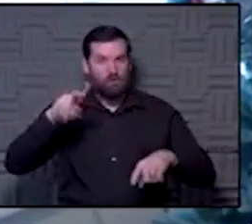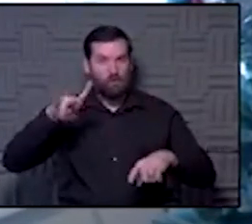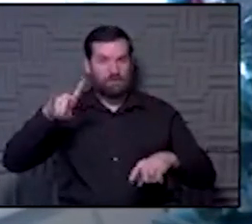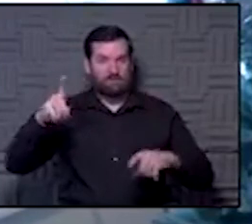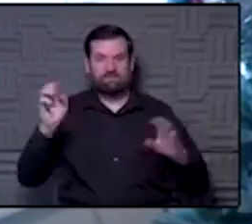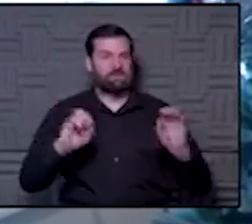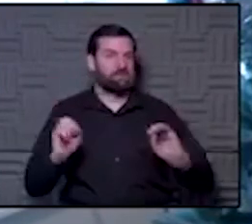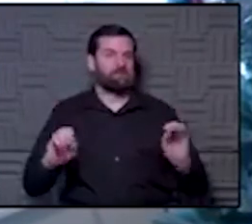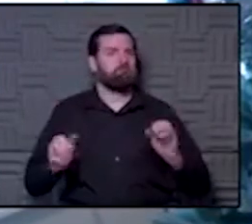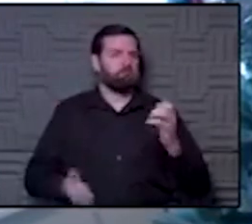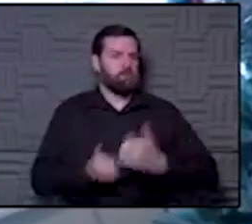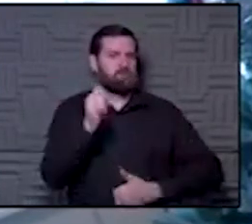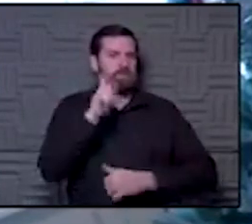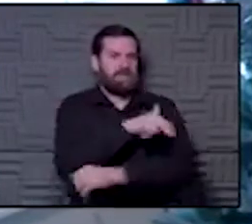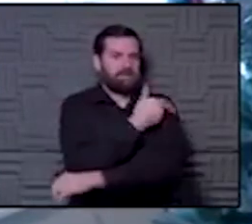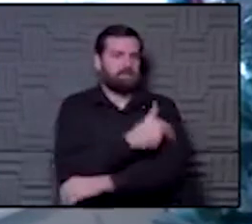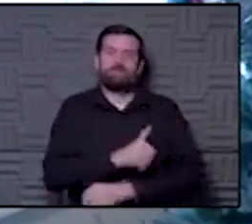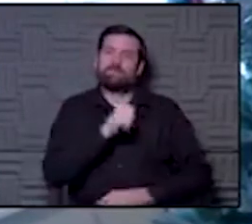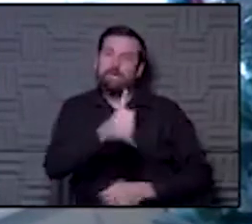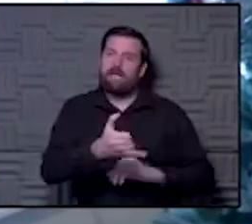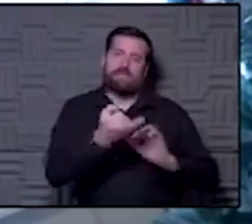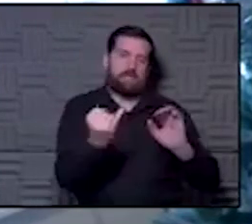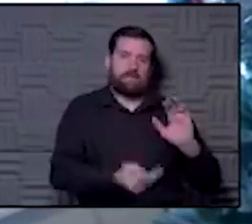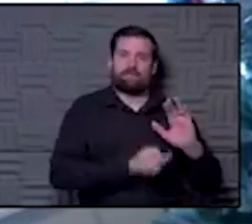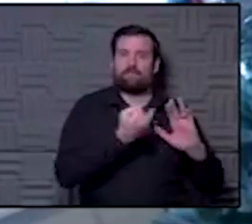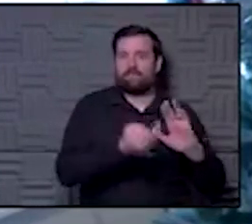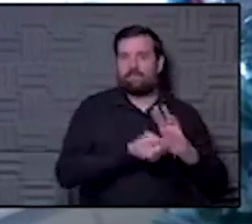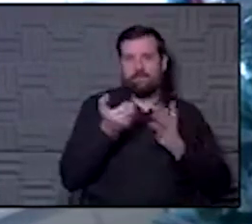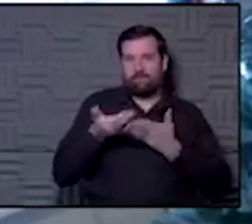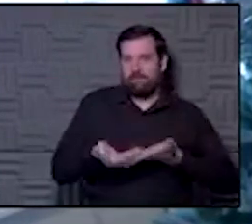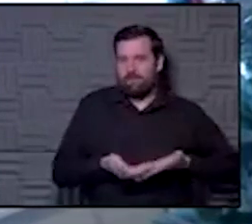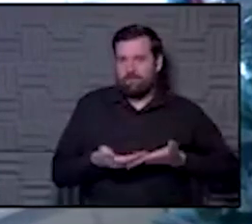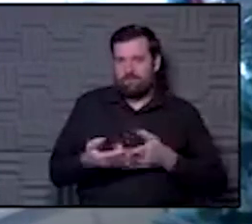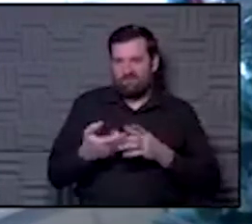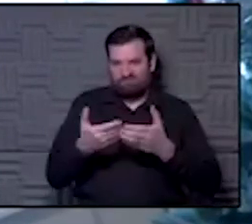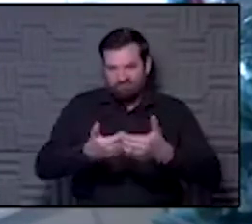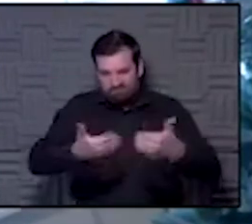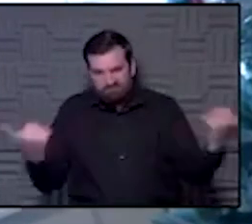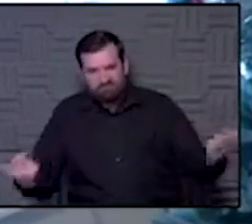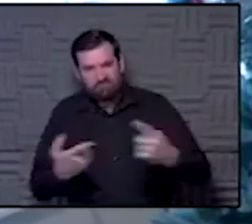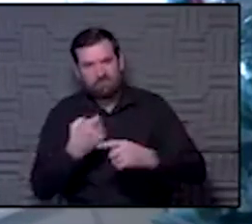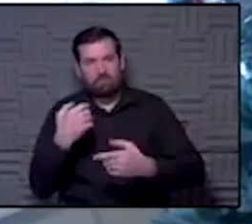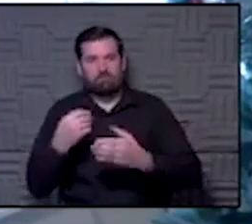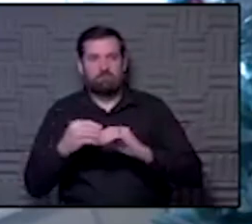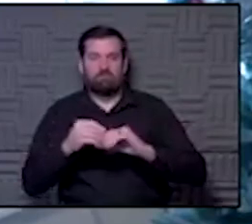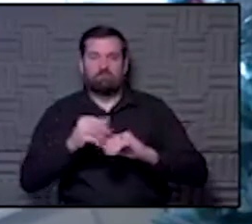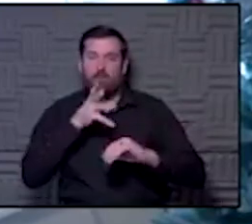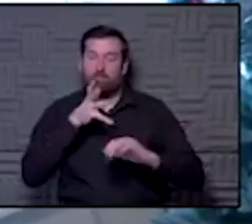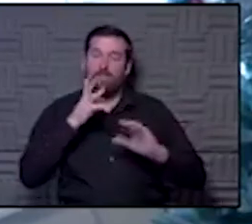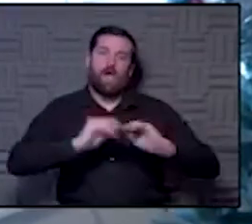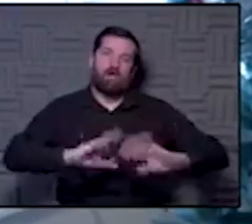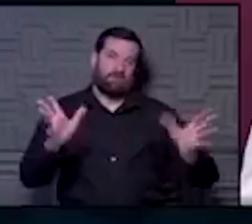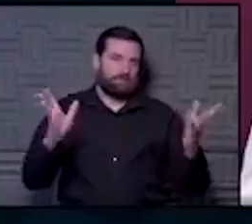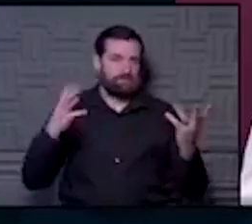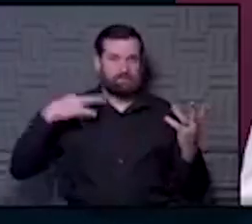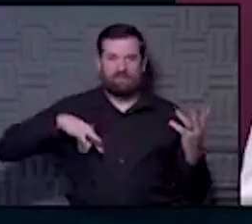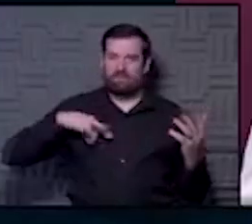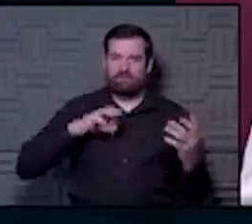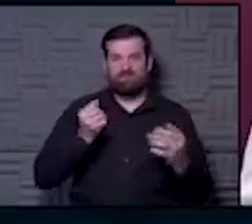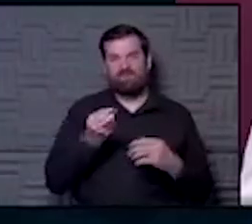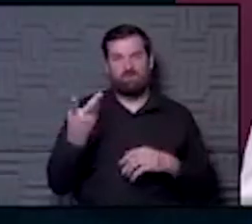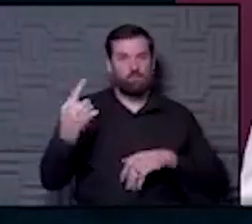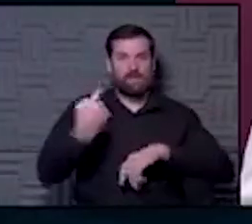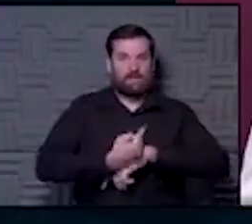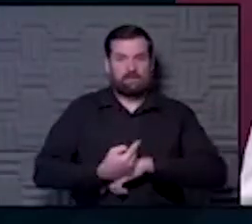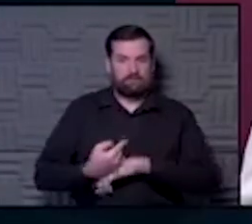hospitals that I know of aren't isolating babies from their mothers for the obvious benefit that babies get the first few days of life